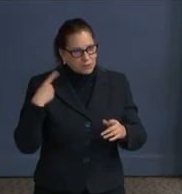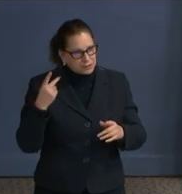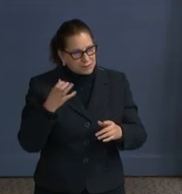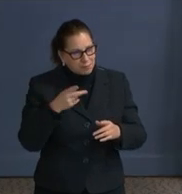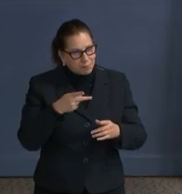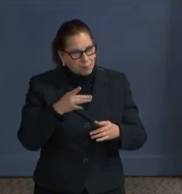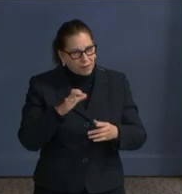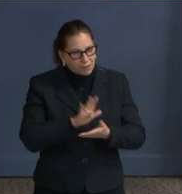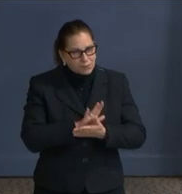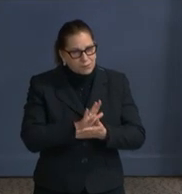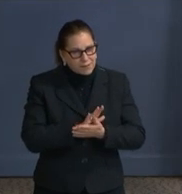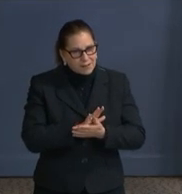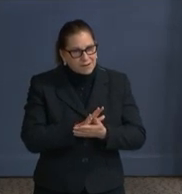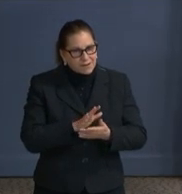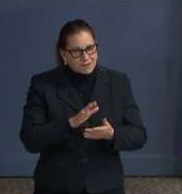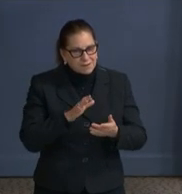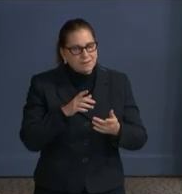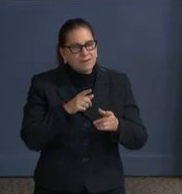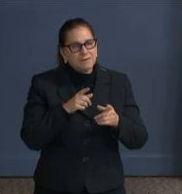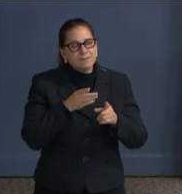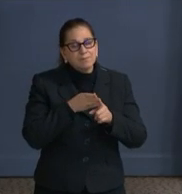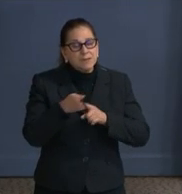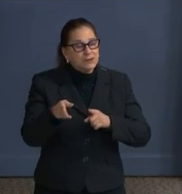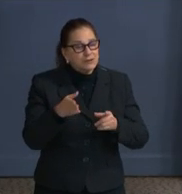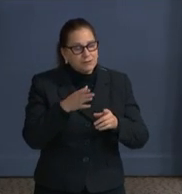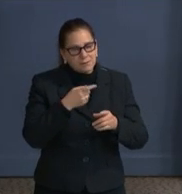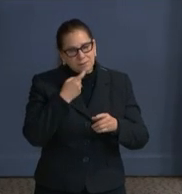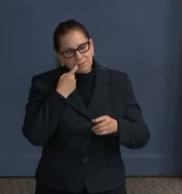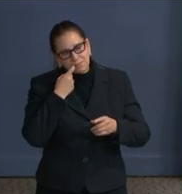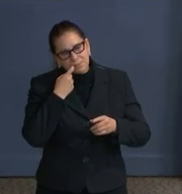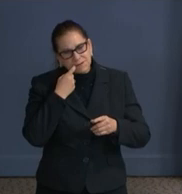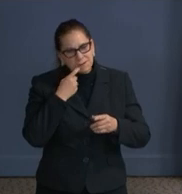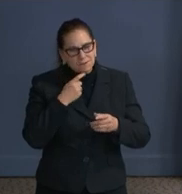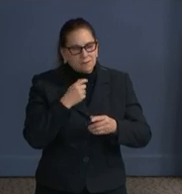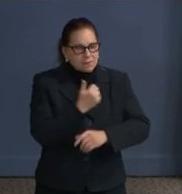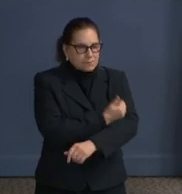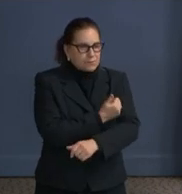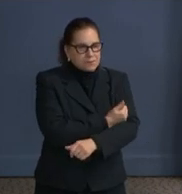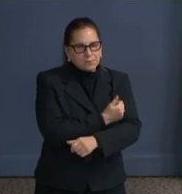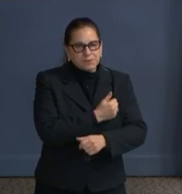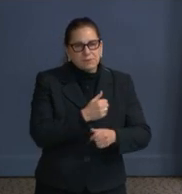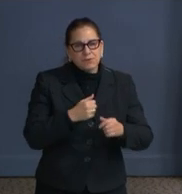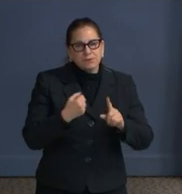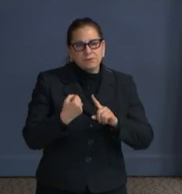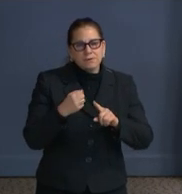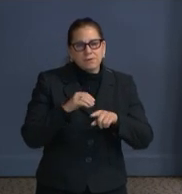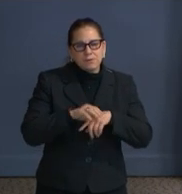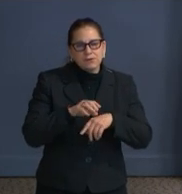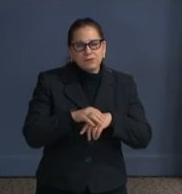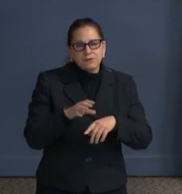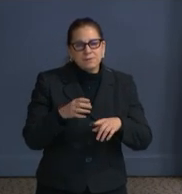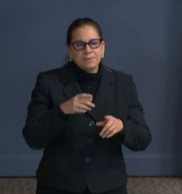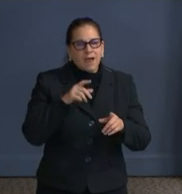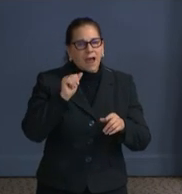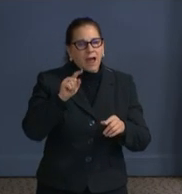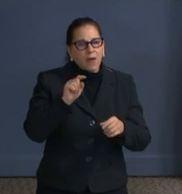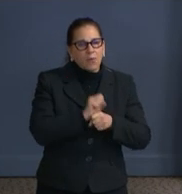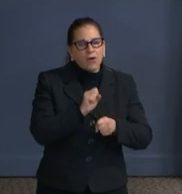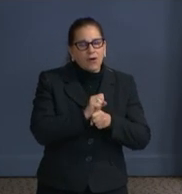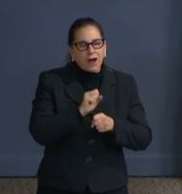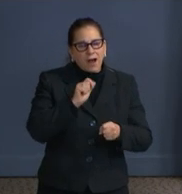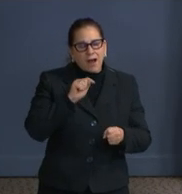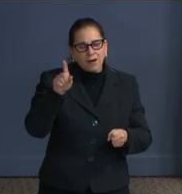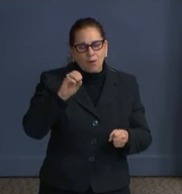abuse prevention and intervention coordinator at the former Oak Hill Youth Center. And for more than 15